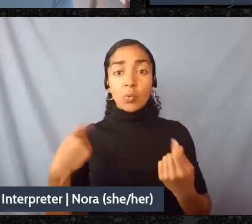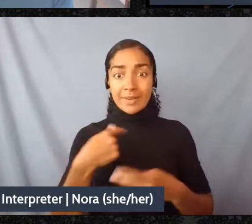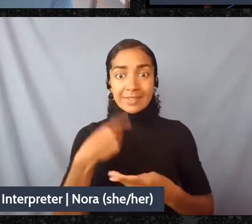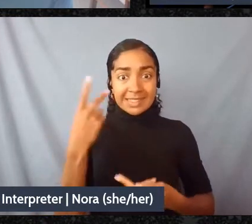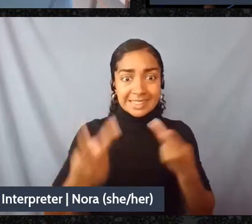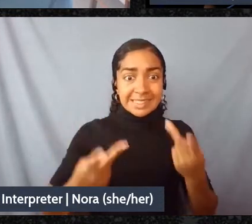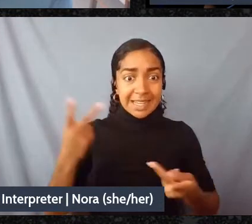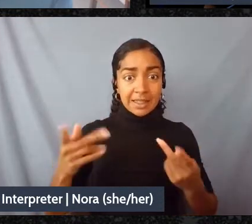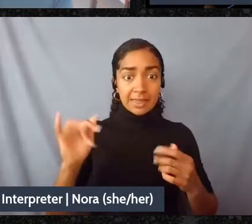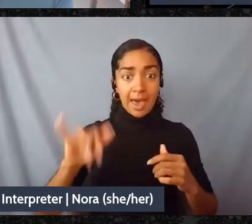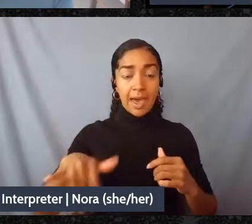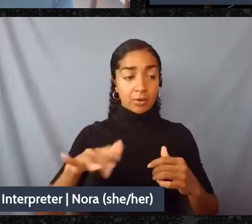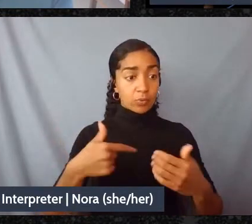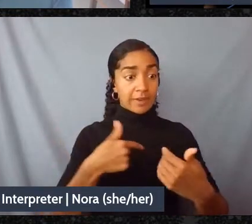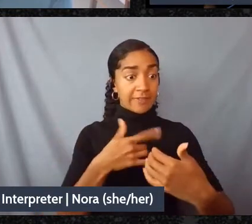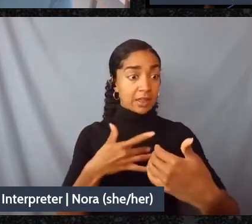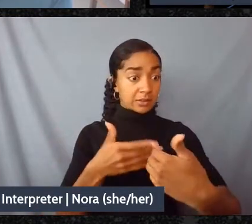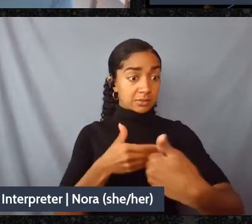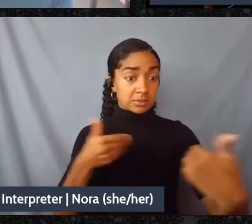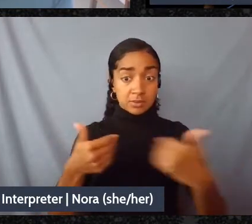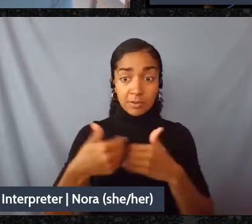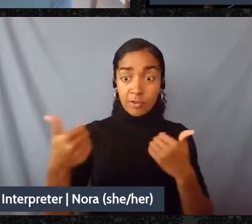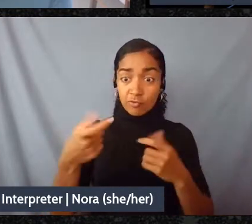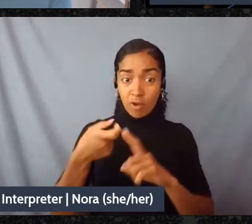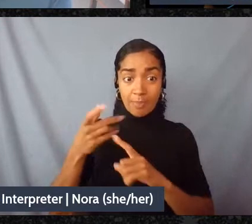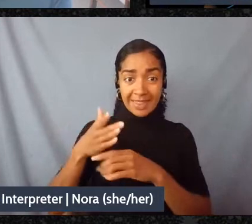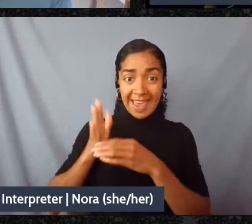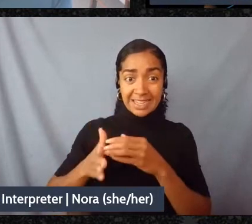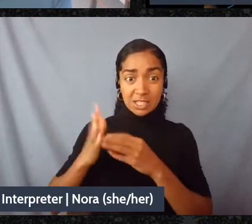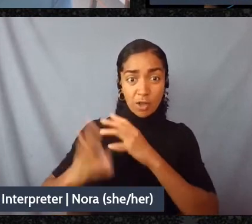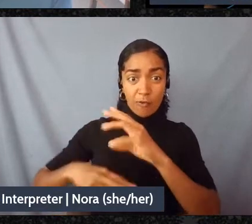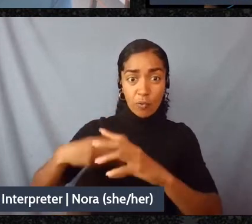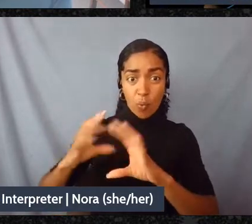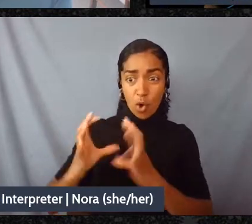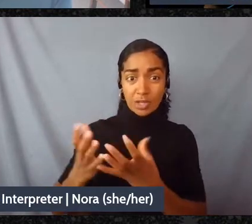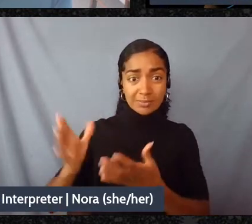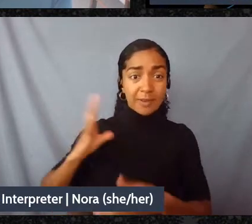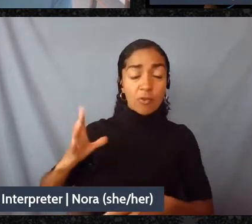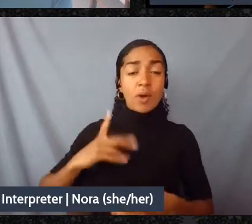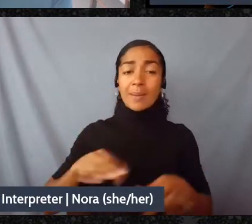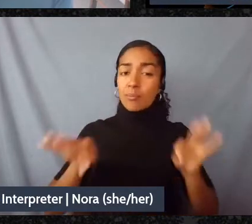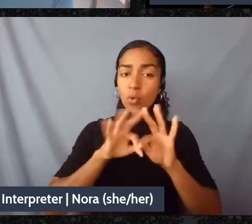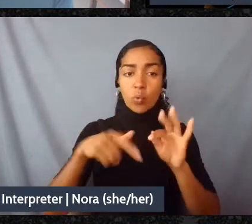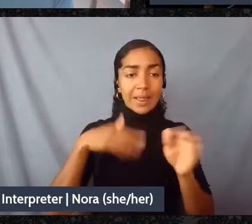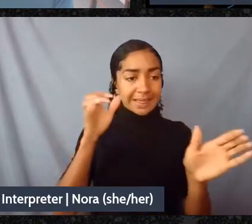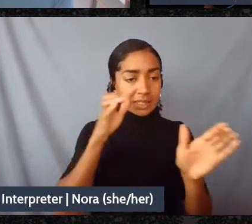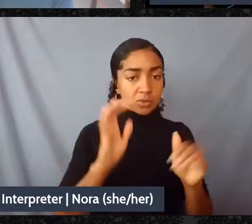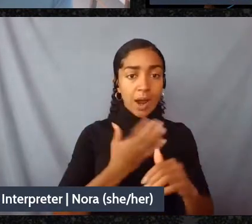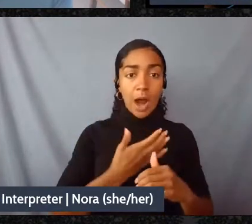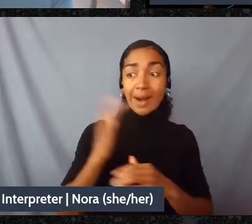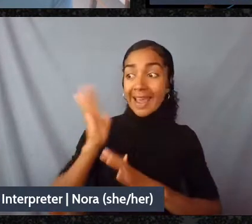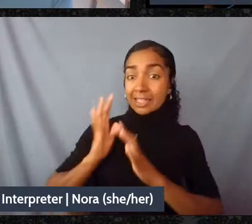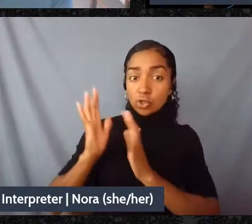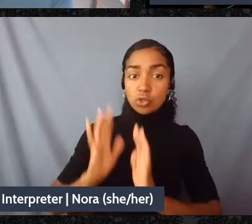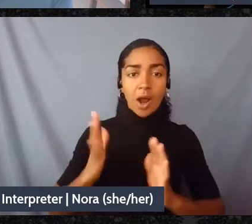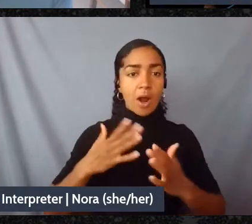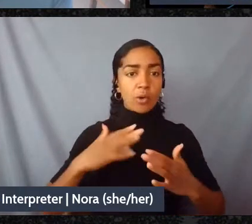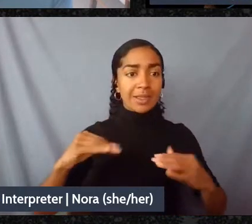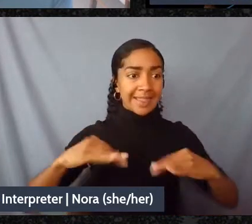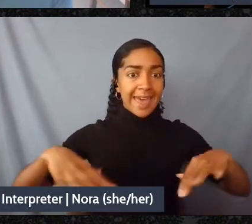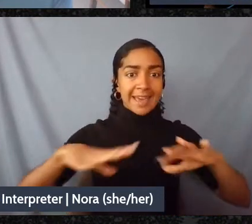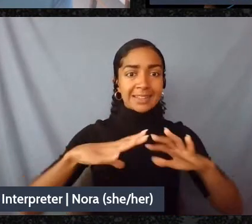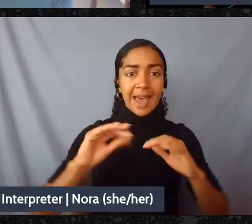We need to listen now more than ever to our ancestors, the land, and our medicine carriers. In these times, we care for